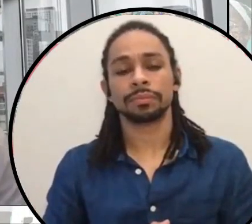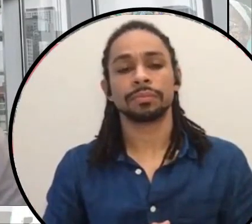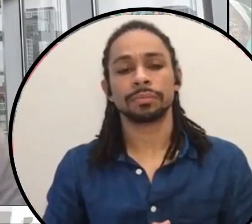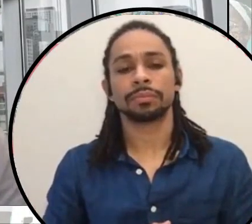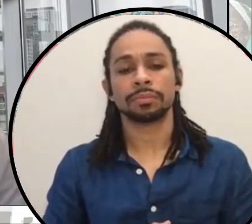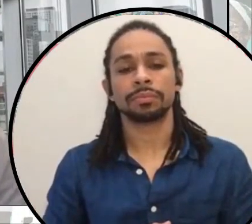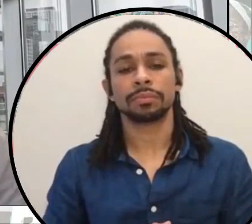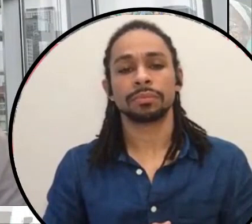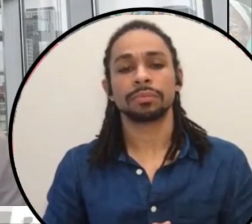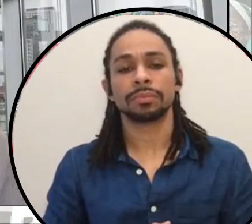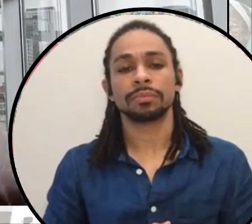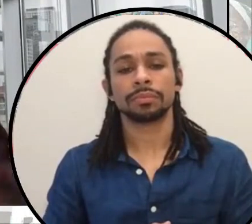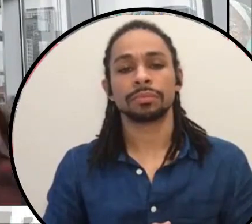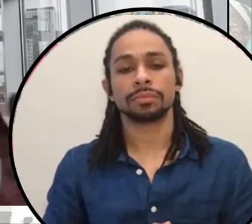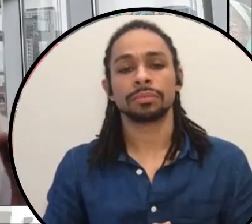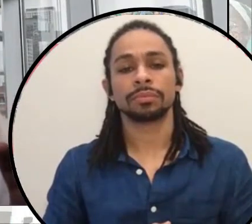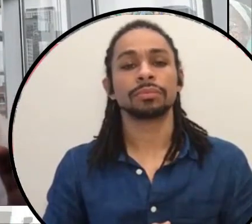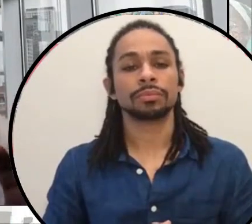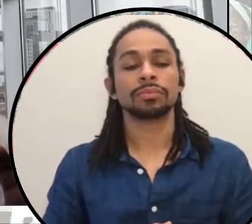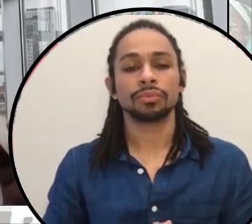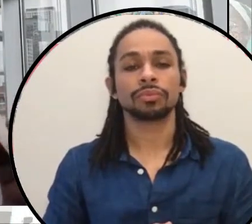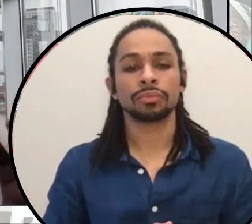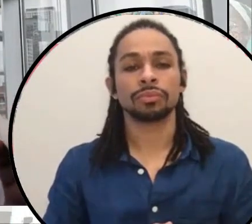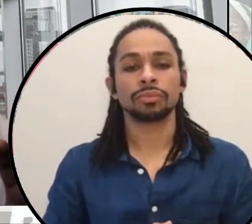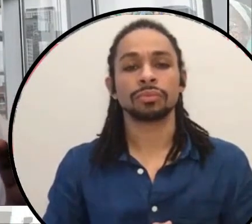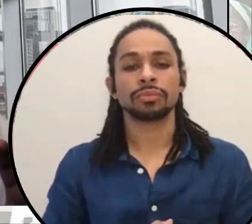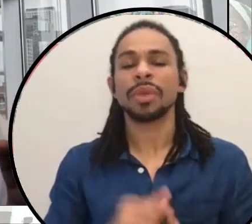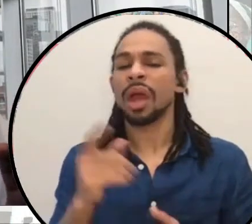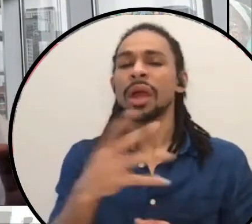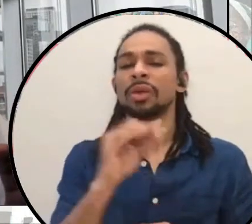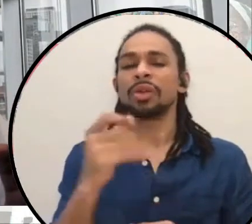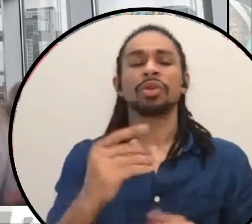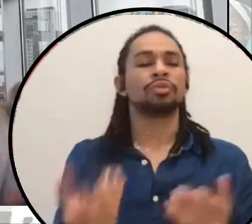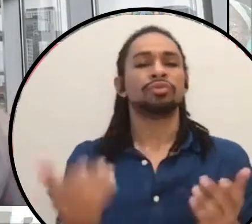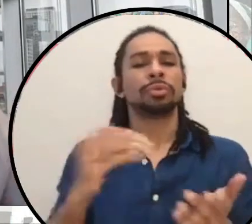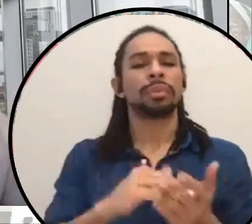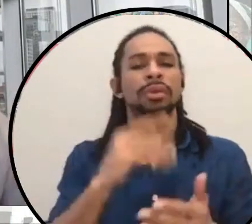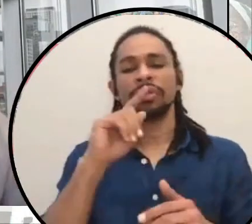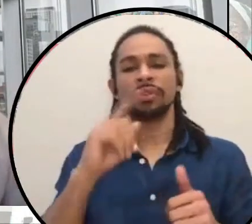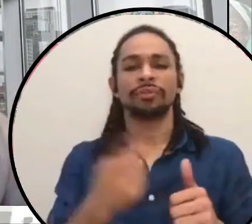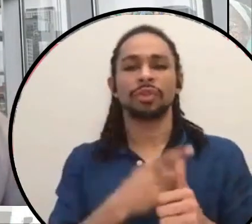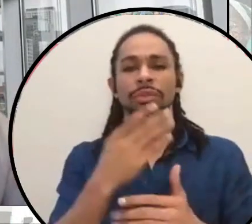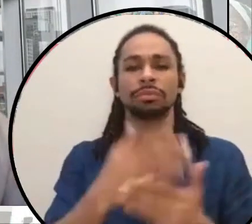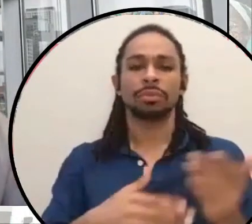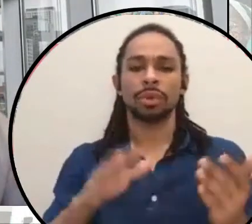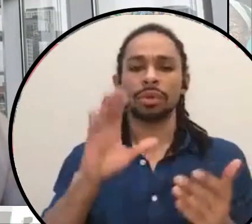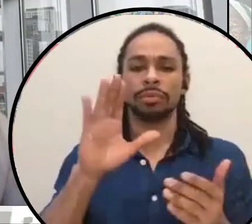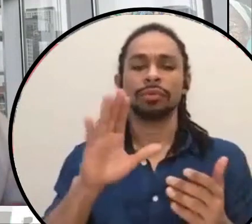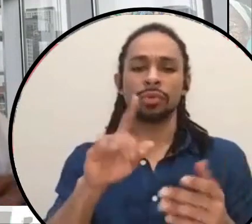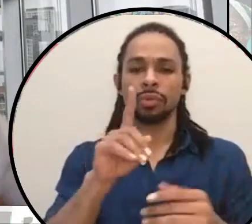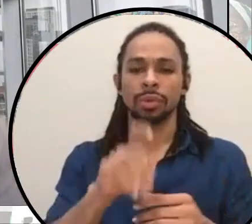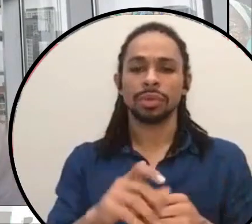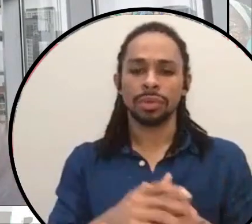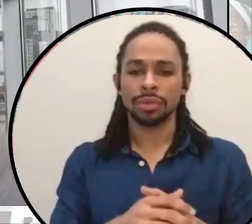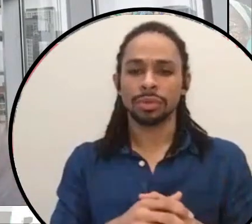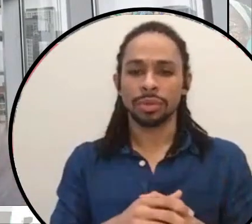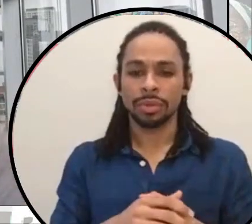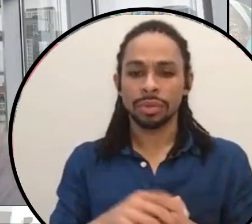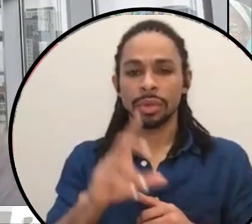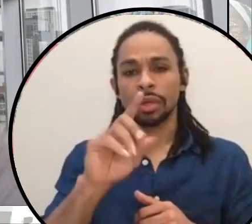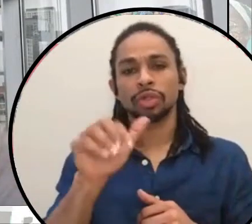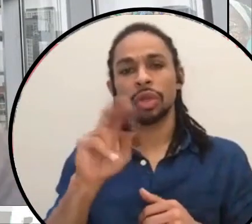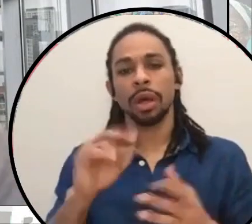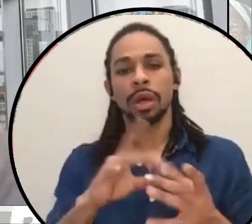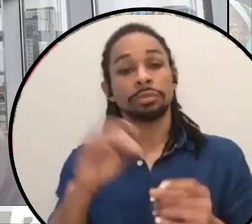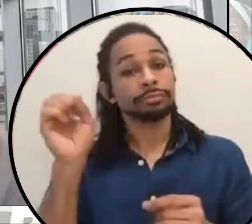I think it's important, uh, I'm sorry, the first part of your question, can you repeat the first part of your question? I had a thread and all that. Yes. Yes, it's what are